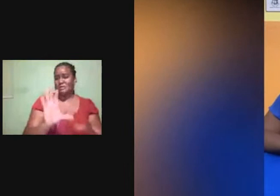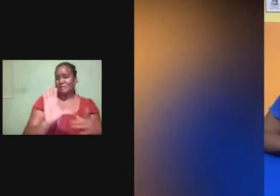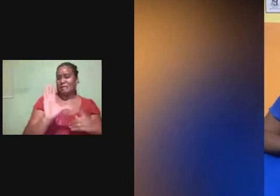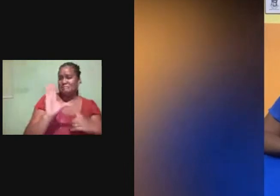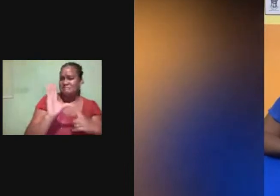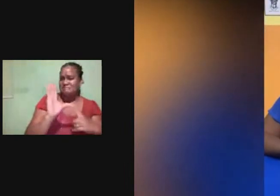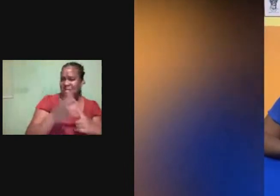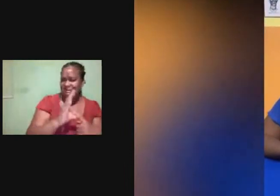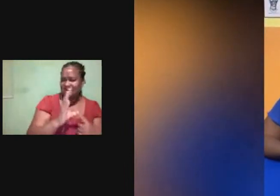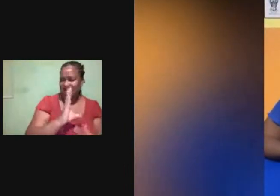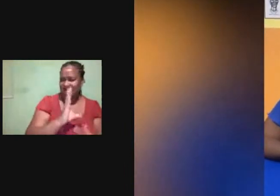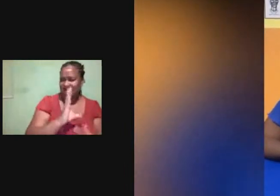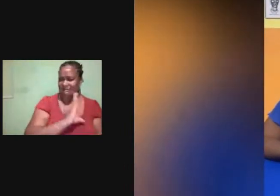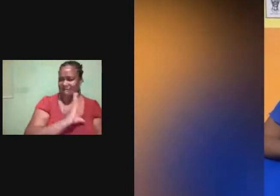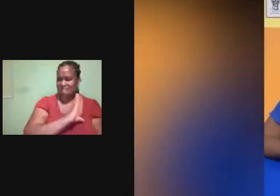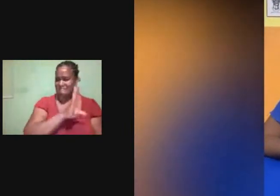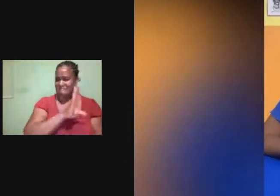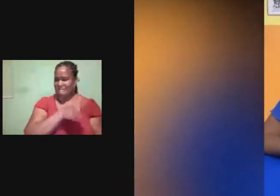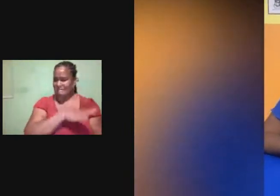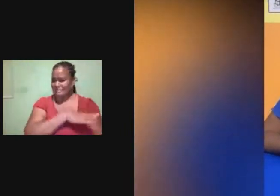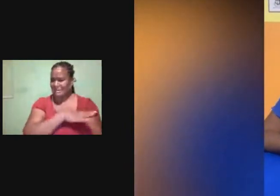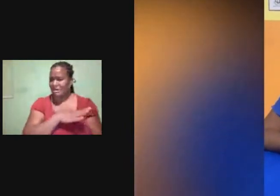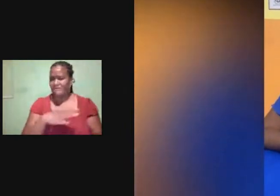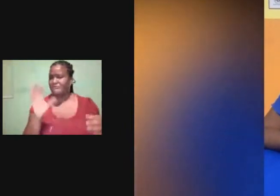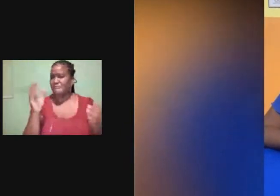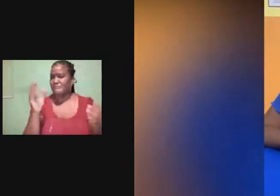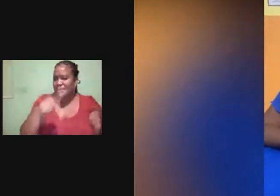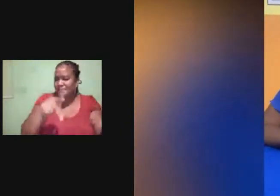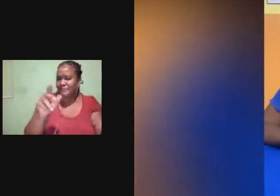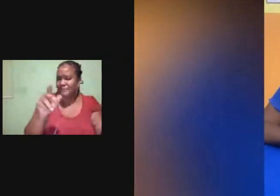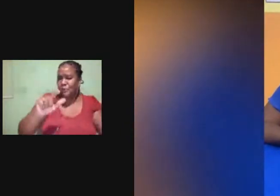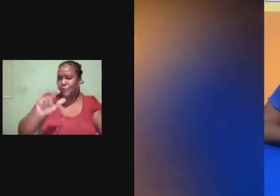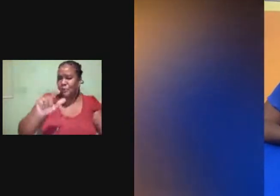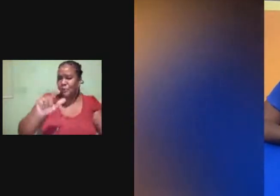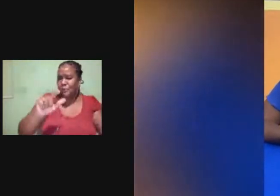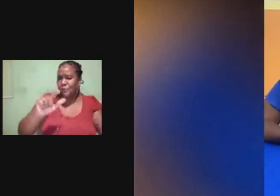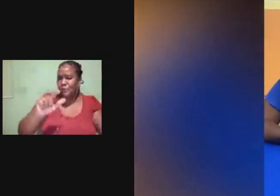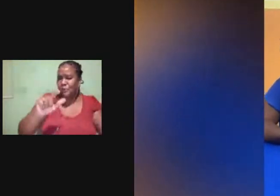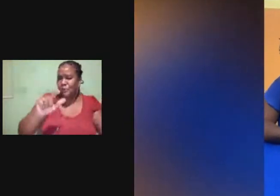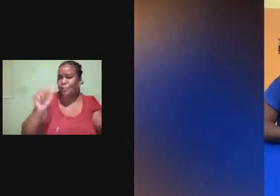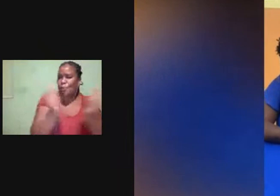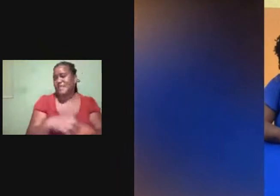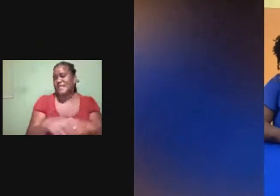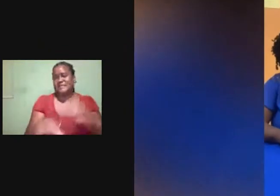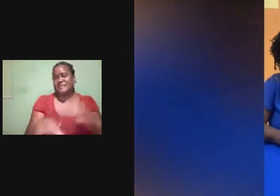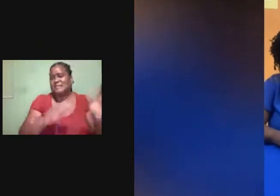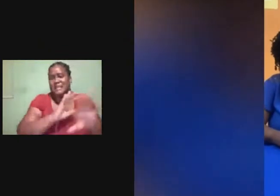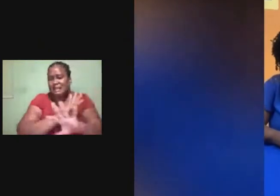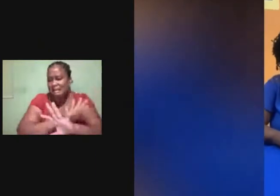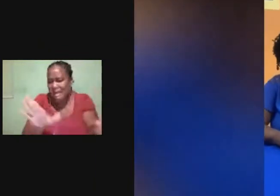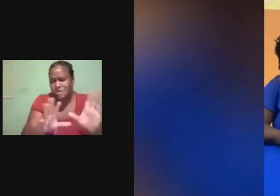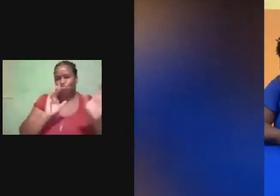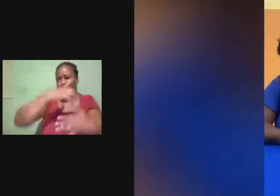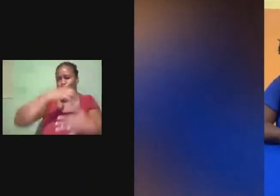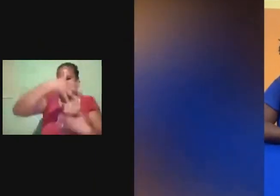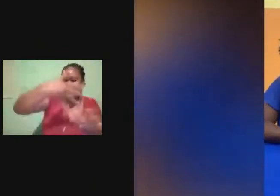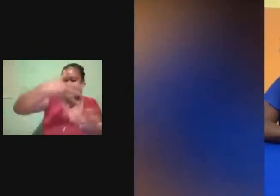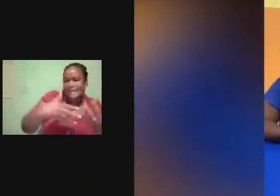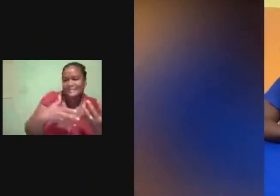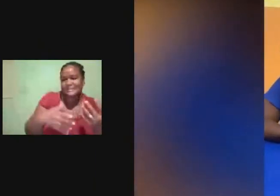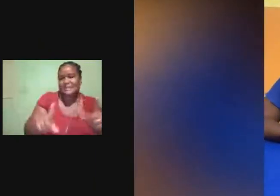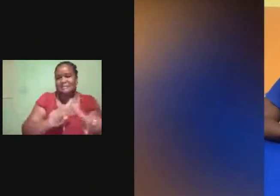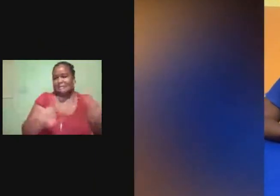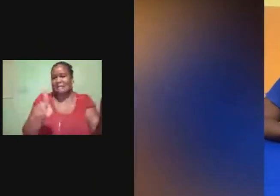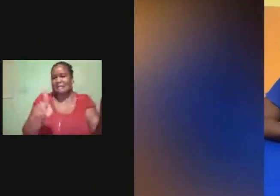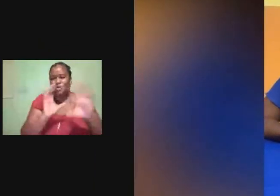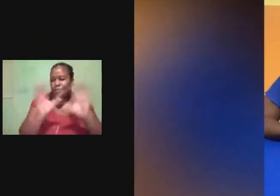skills, he doesn't speak spontaneously. So he will not say to me, Mommy, I'm hungry. I